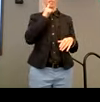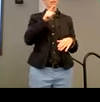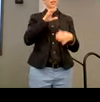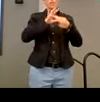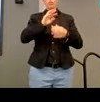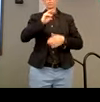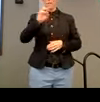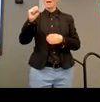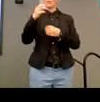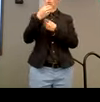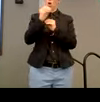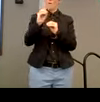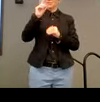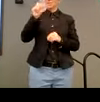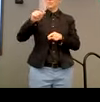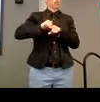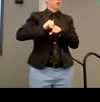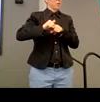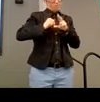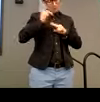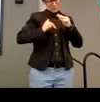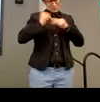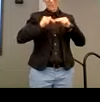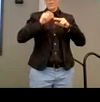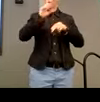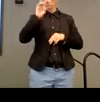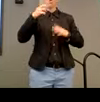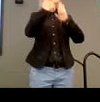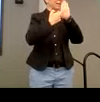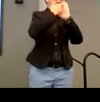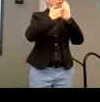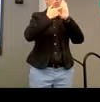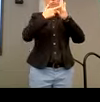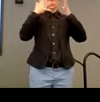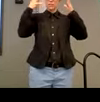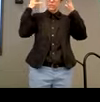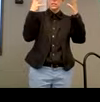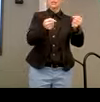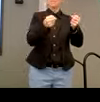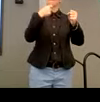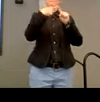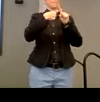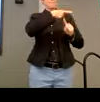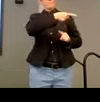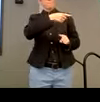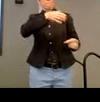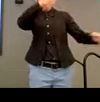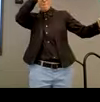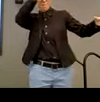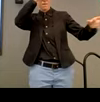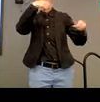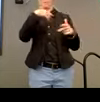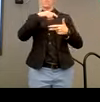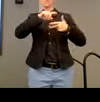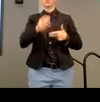trainings and things like that of access surveys about building codes and regulations, uh, and armed with his new knowledge. And I think three